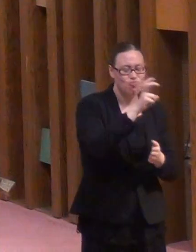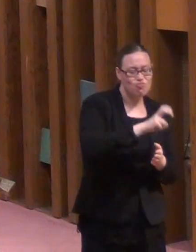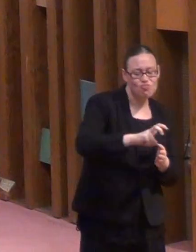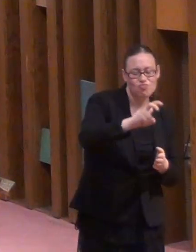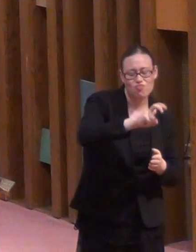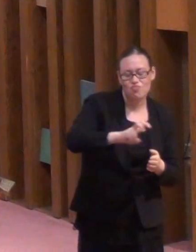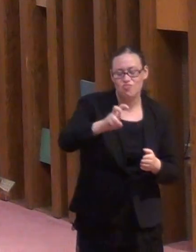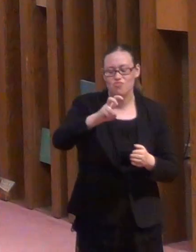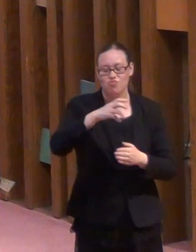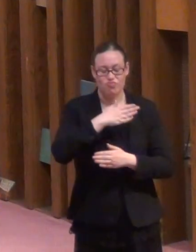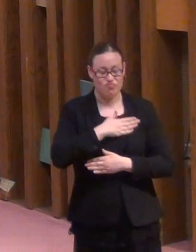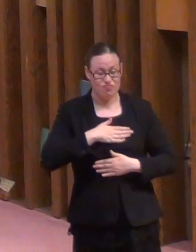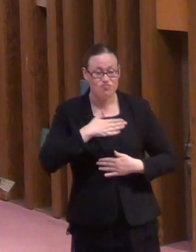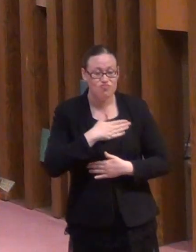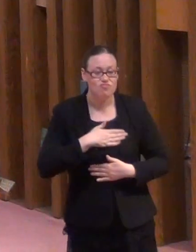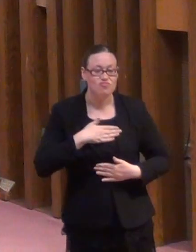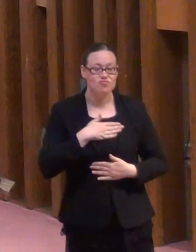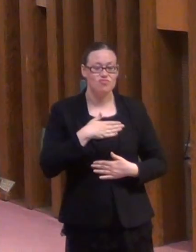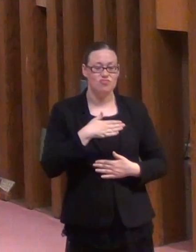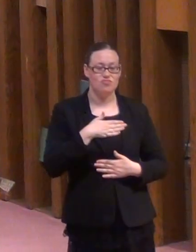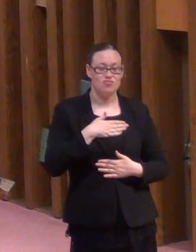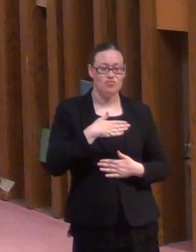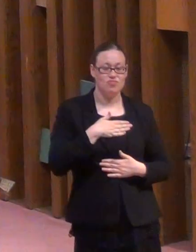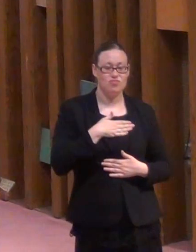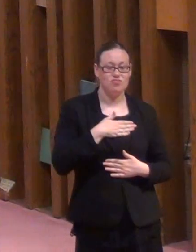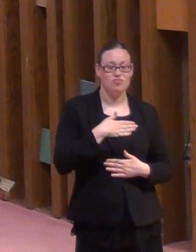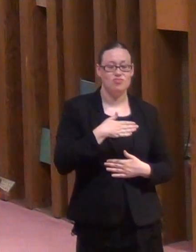entertain, and amuse themselves.